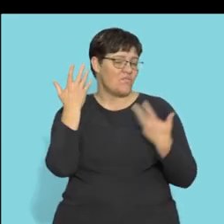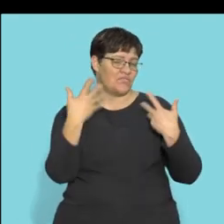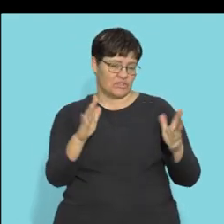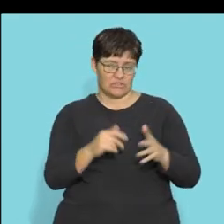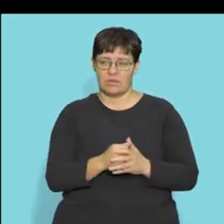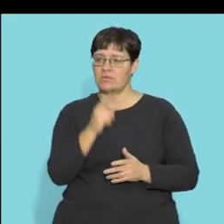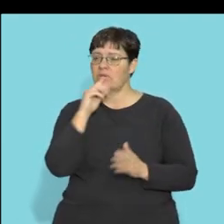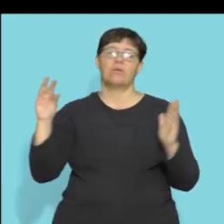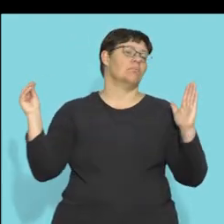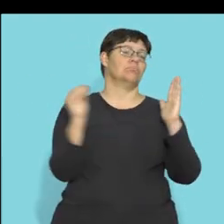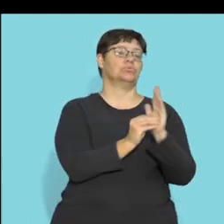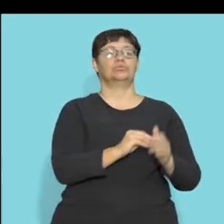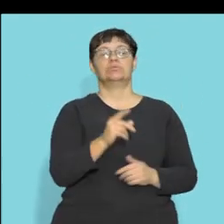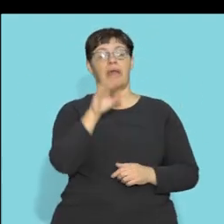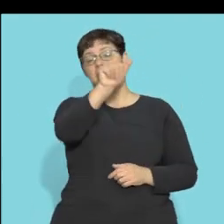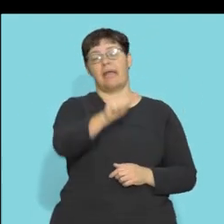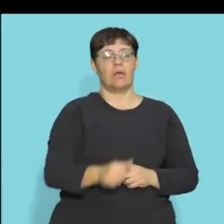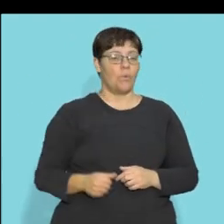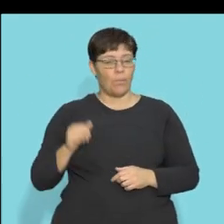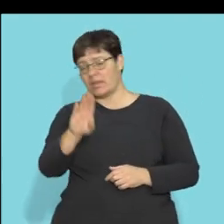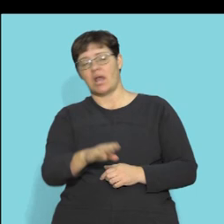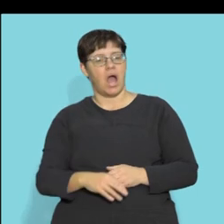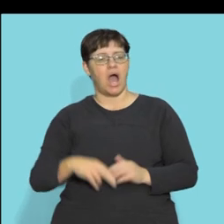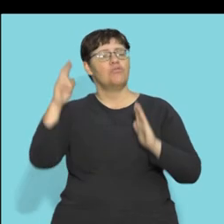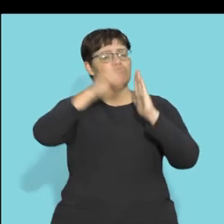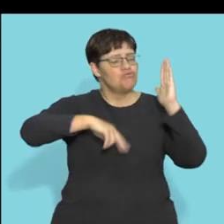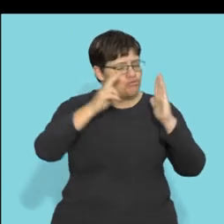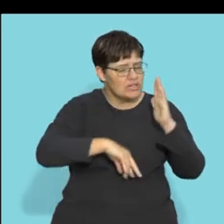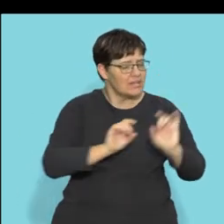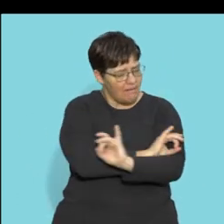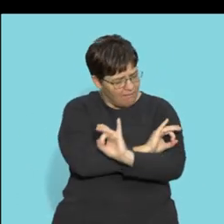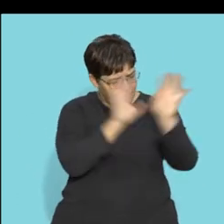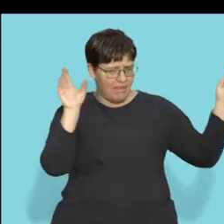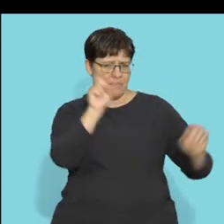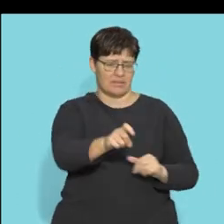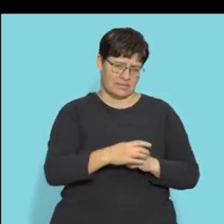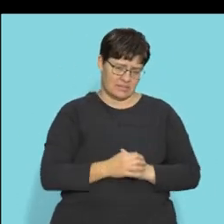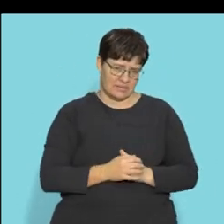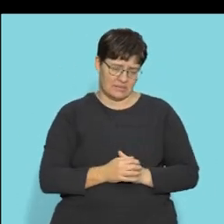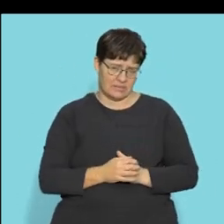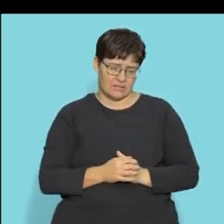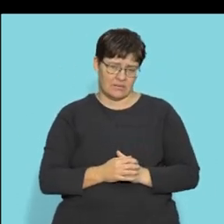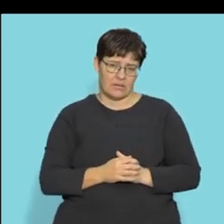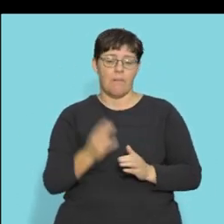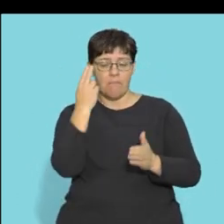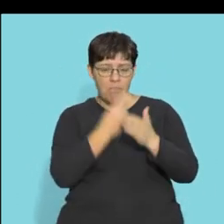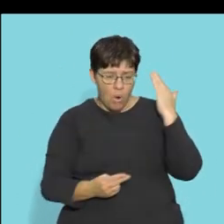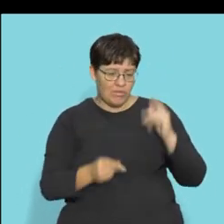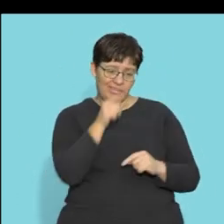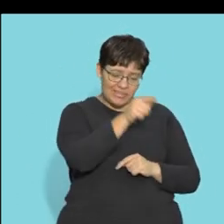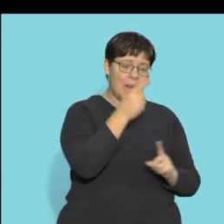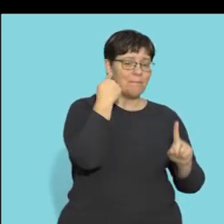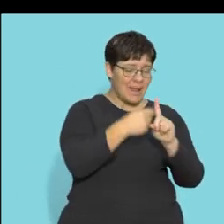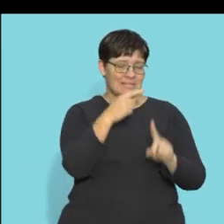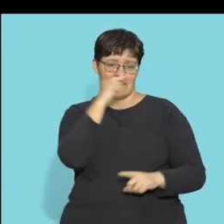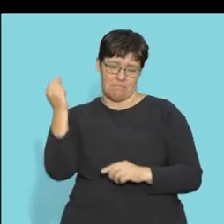in the past and children would just write down the letter please read your questions very carefully they want both